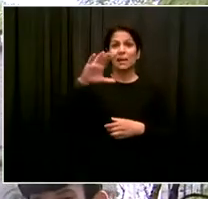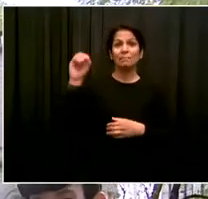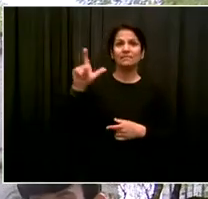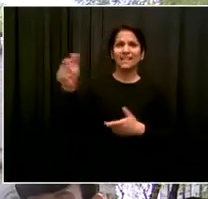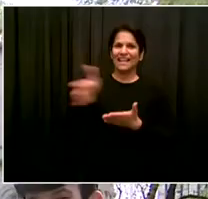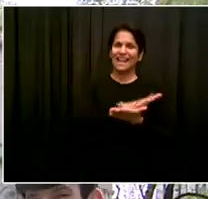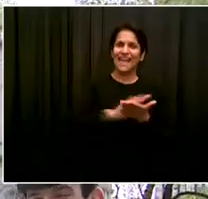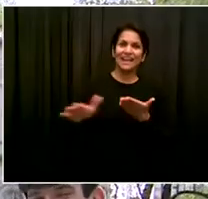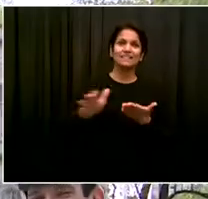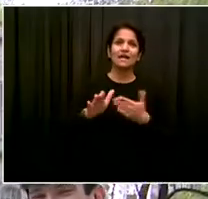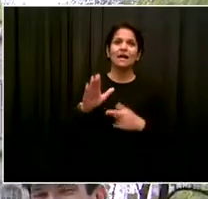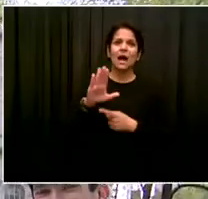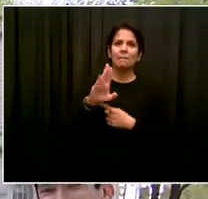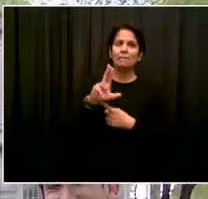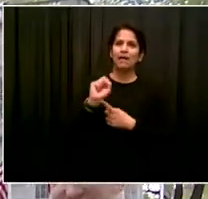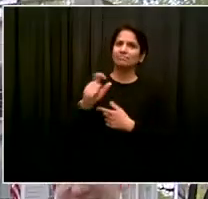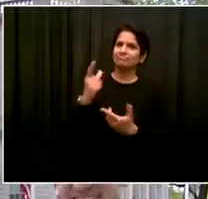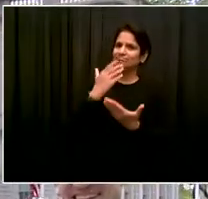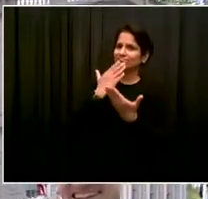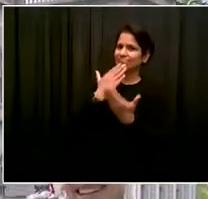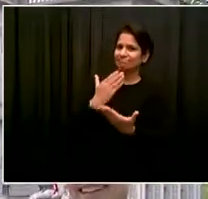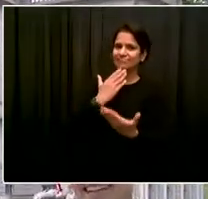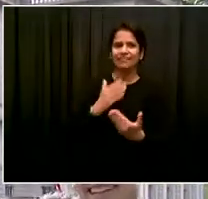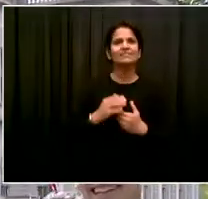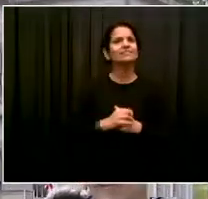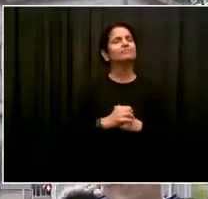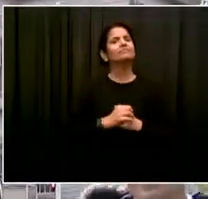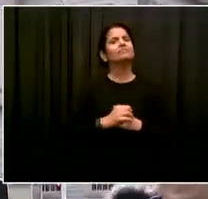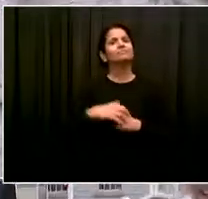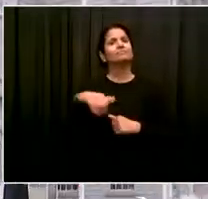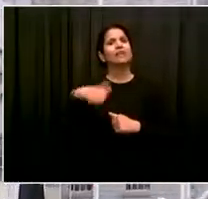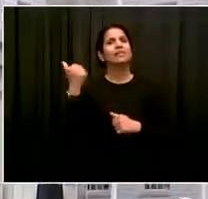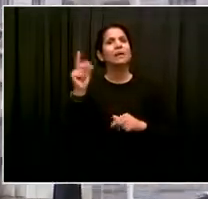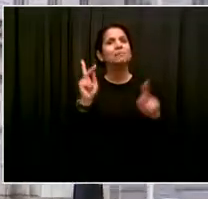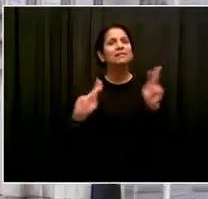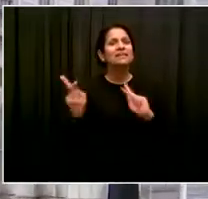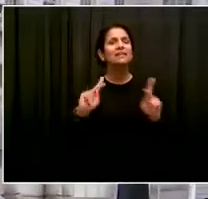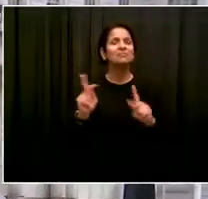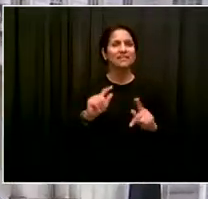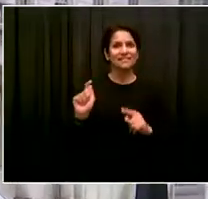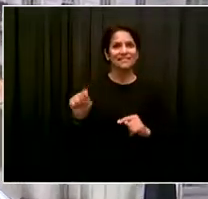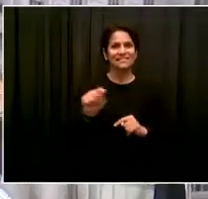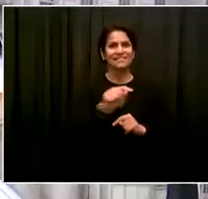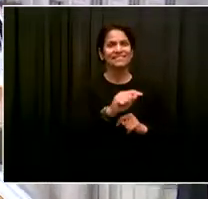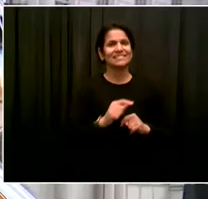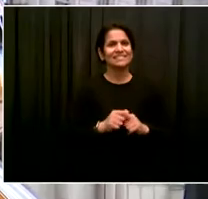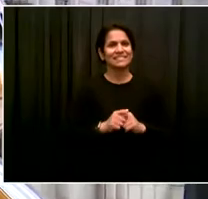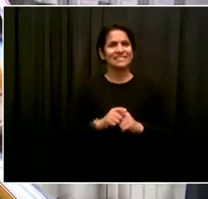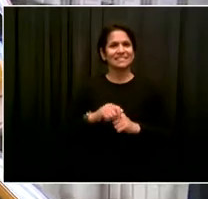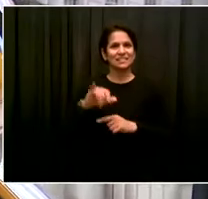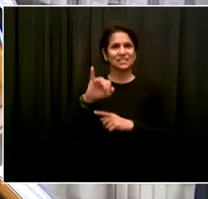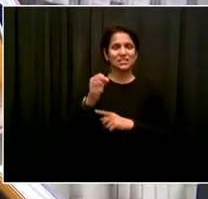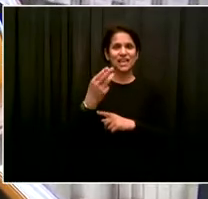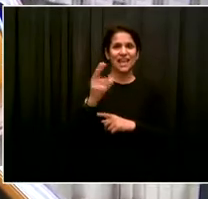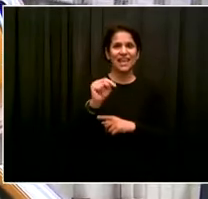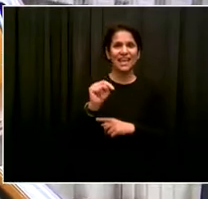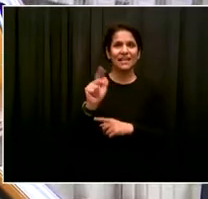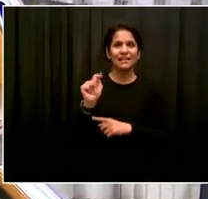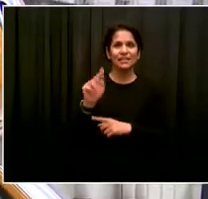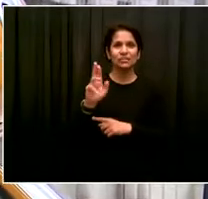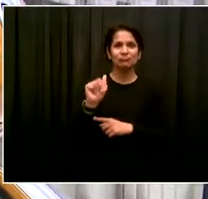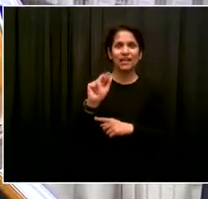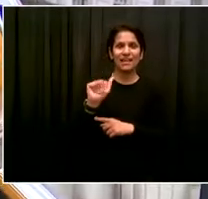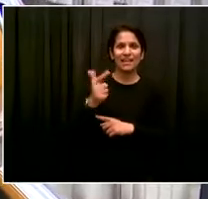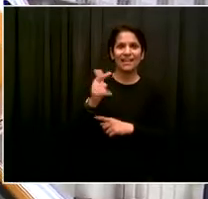Traeger, Chair Johnson, Speaker Johnson, Chair Traeger. I'm so excited about this bus. I don't know who to thank but we're so